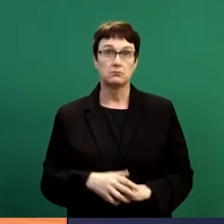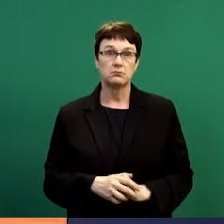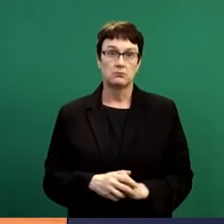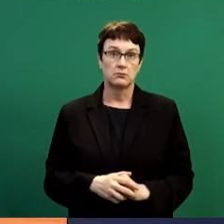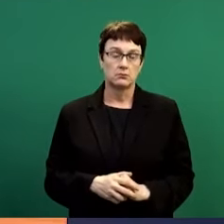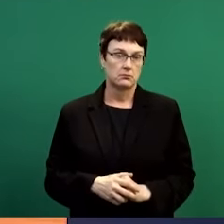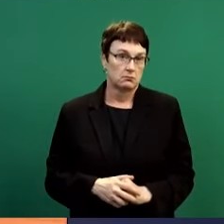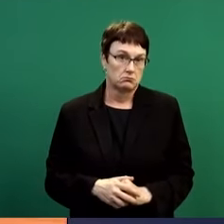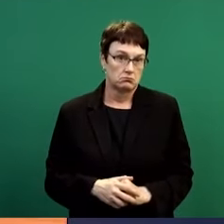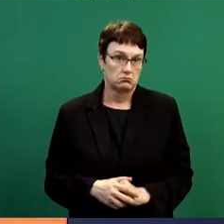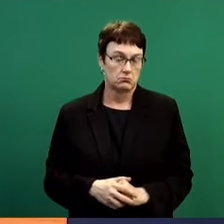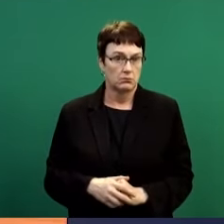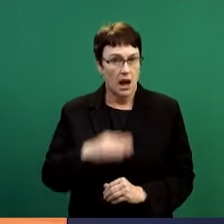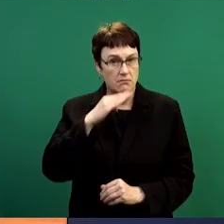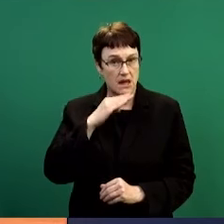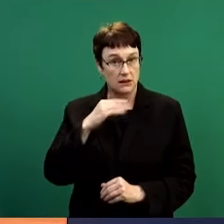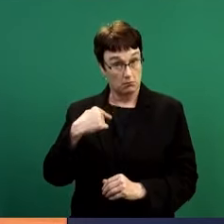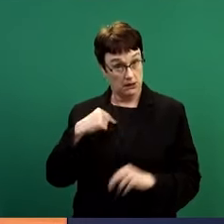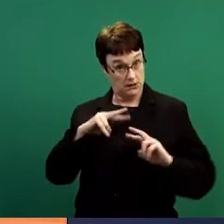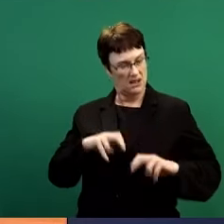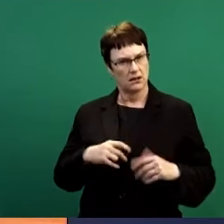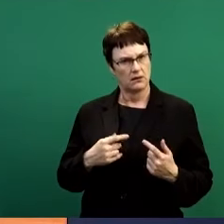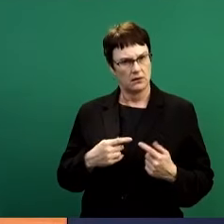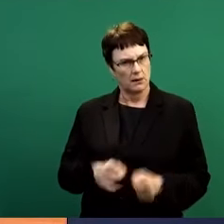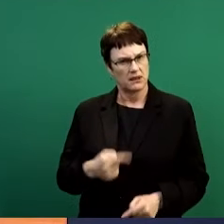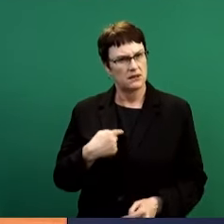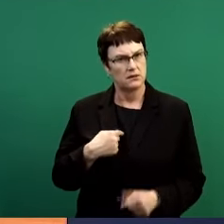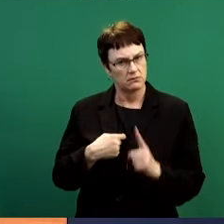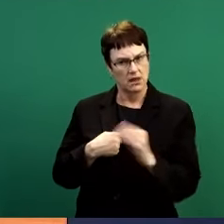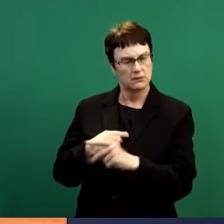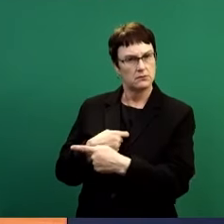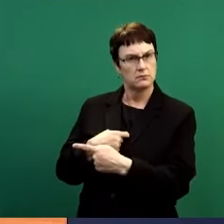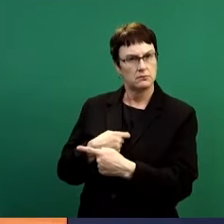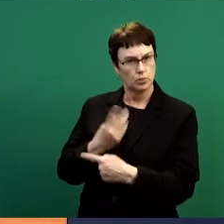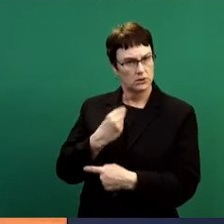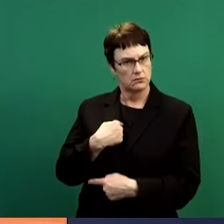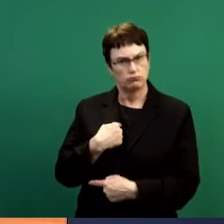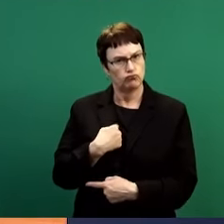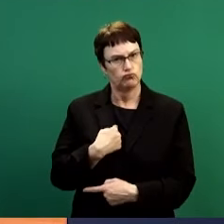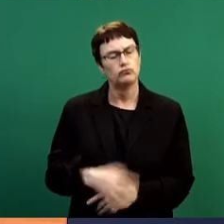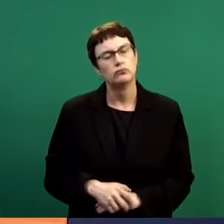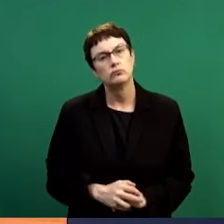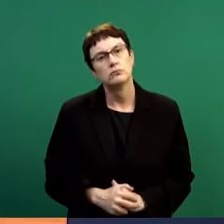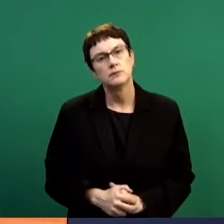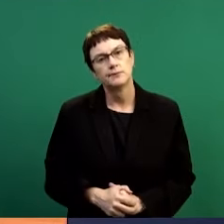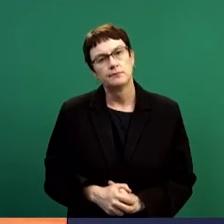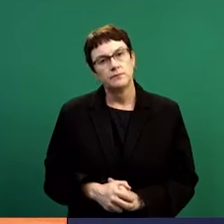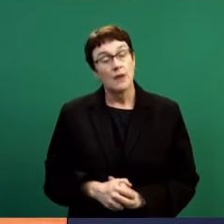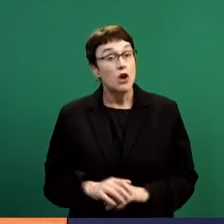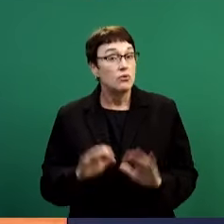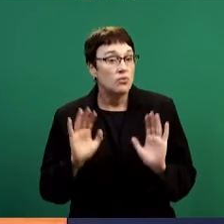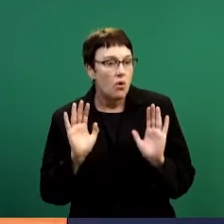directed at the Competition Commission and not the Reserve Bank. But for